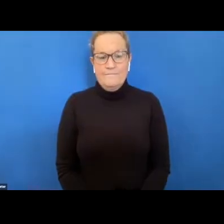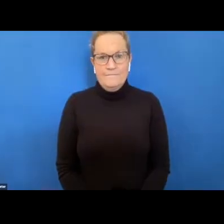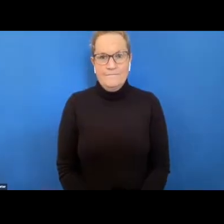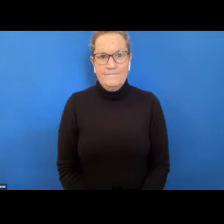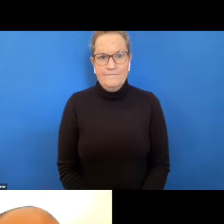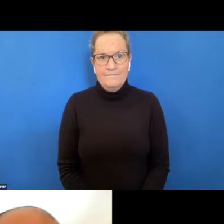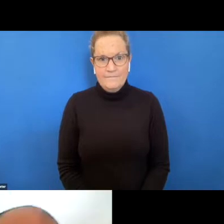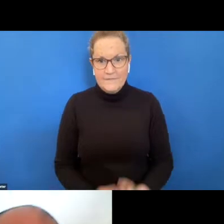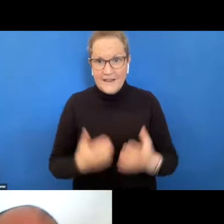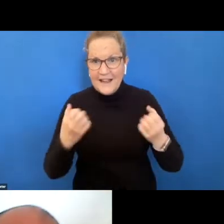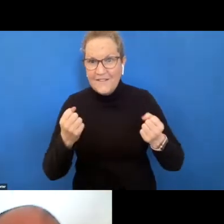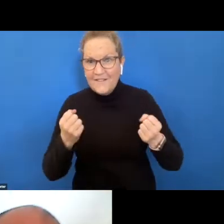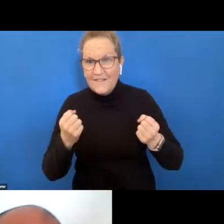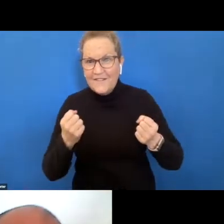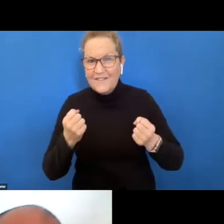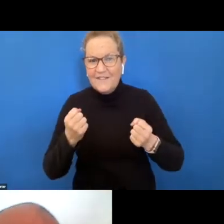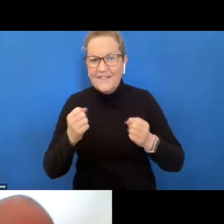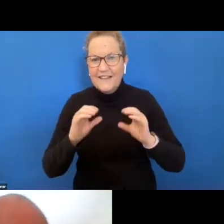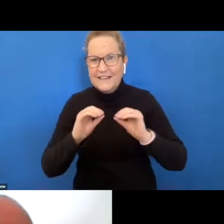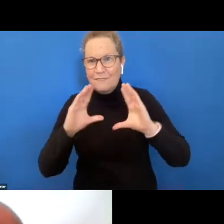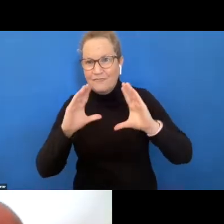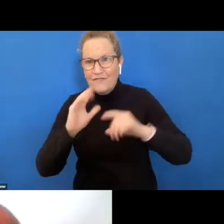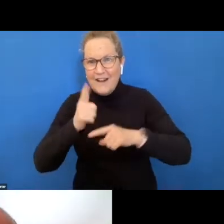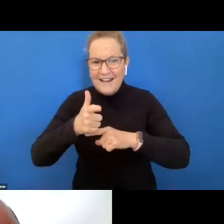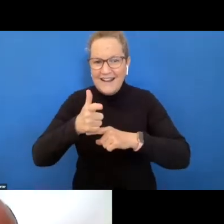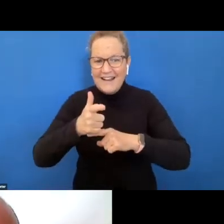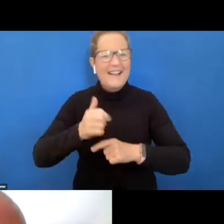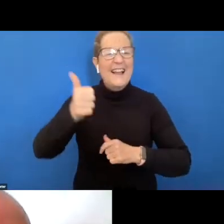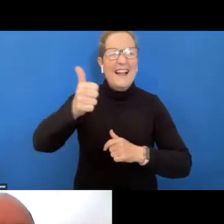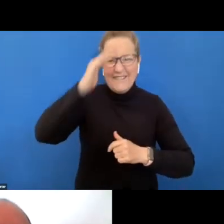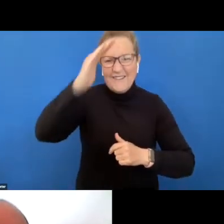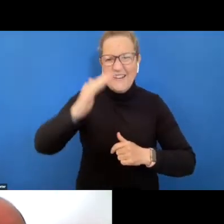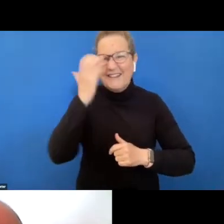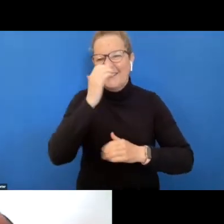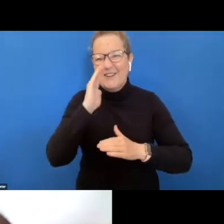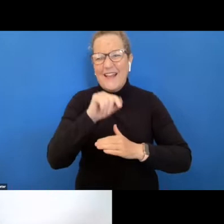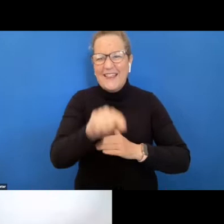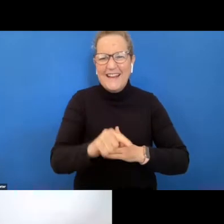are you there uncle tony just turn on your there you go no i'm here mate sorry about that